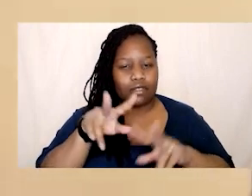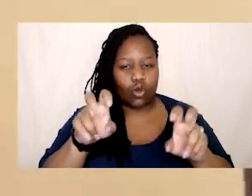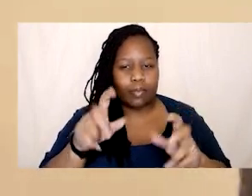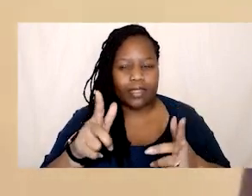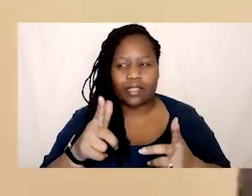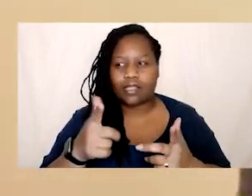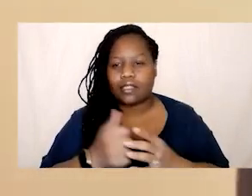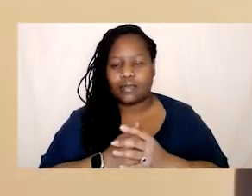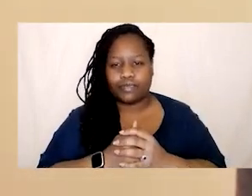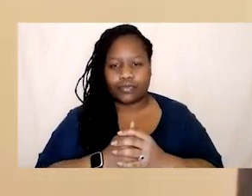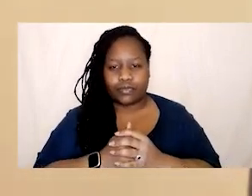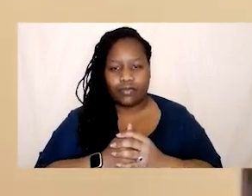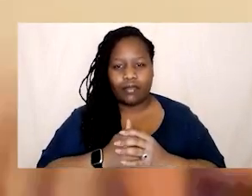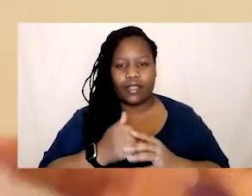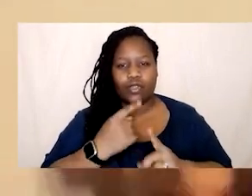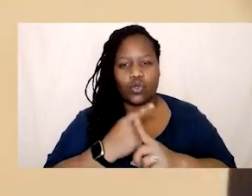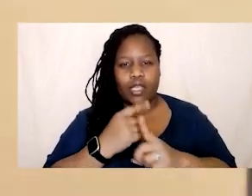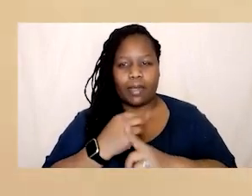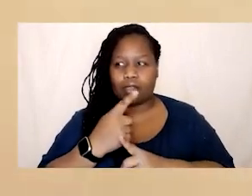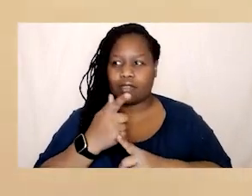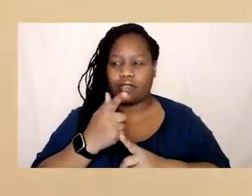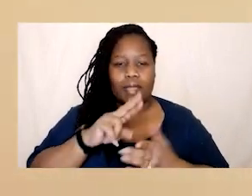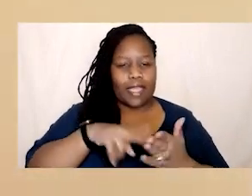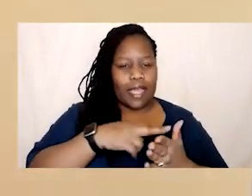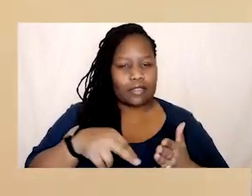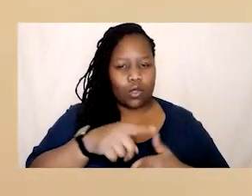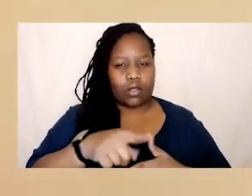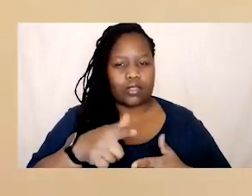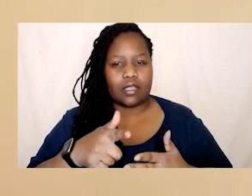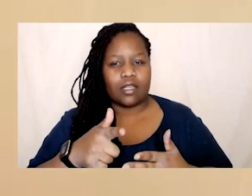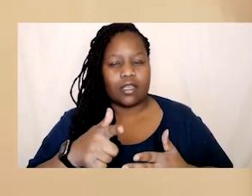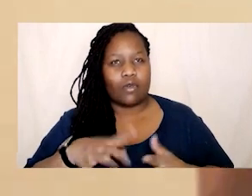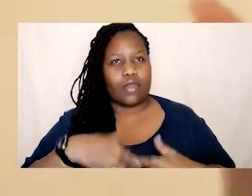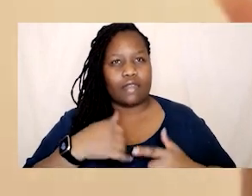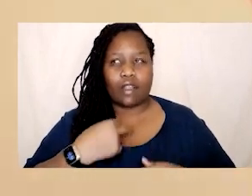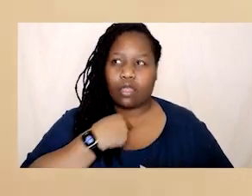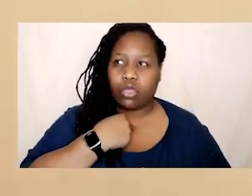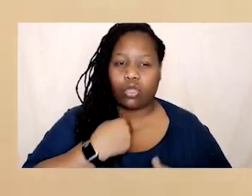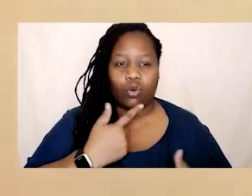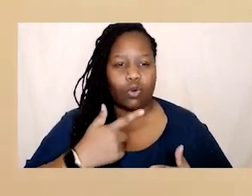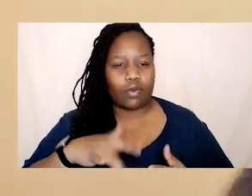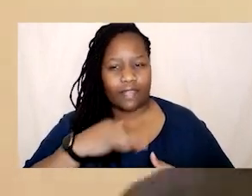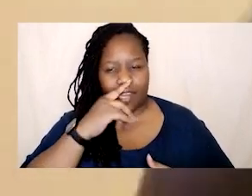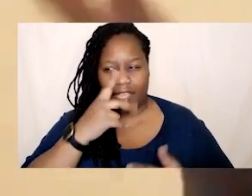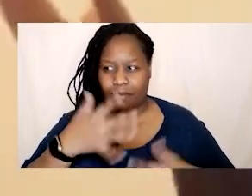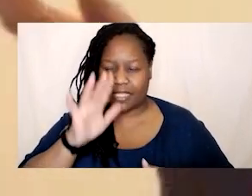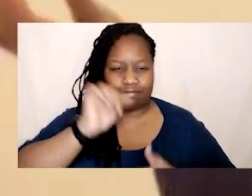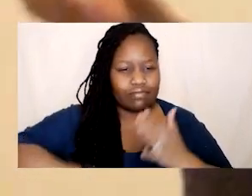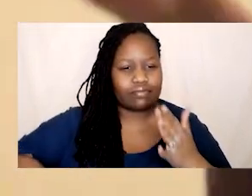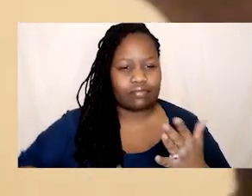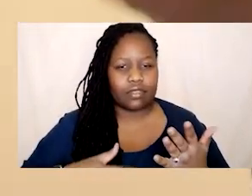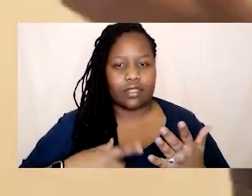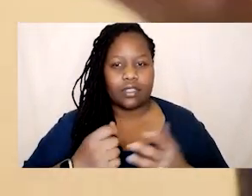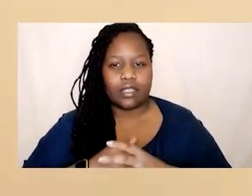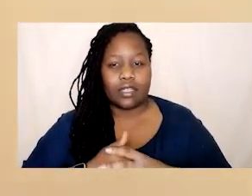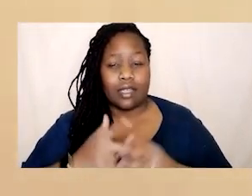and things like that, why it's not resonating people because it's not given us hope with we're now feeling a little bit like defeatist against obviously billion